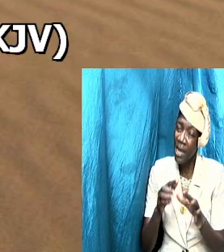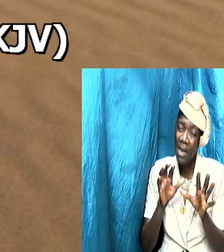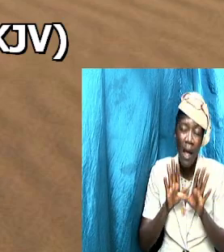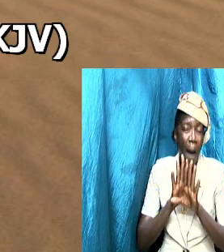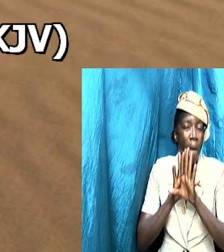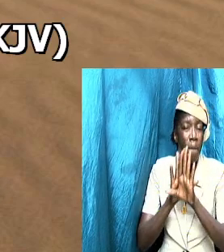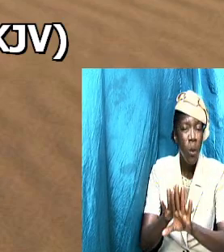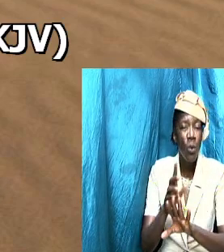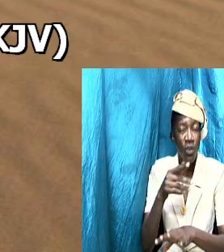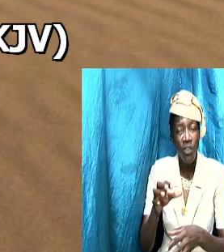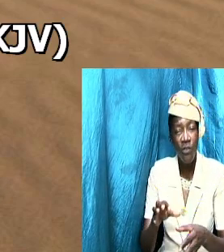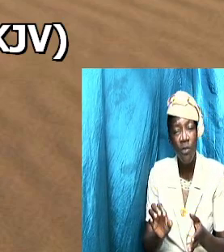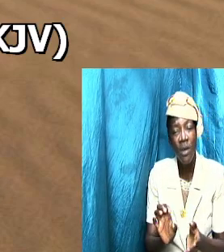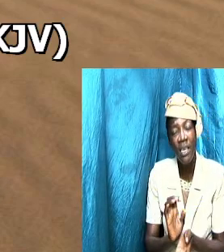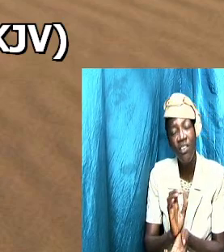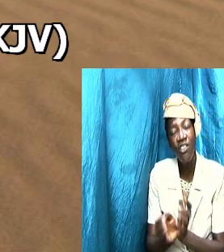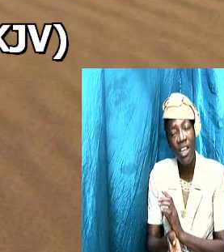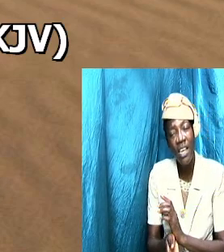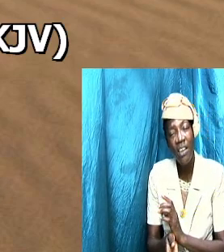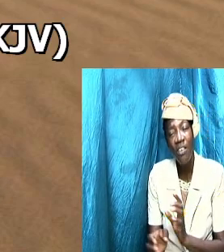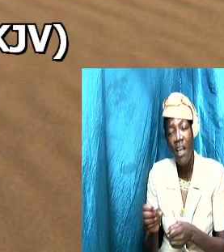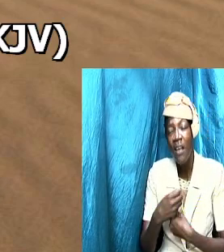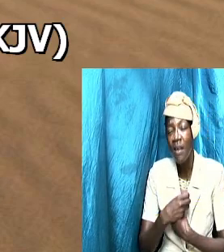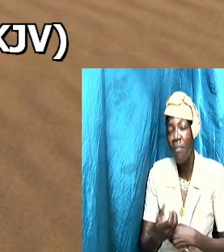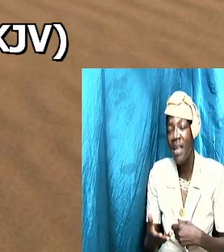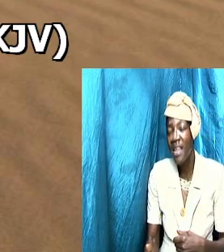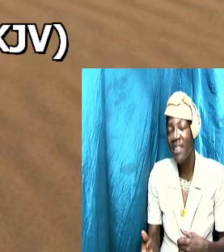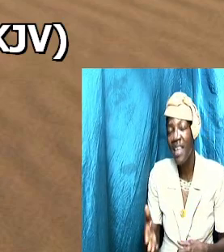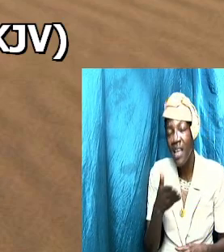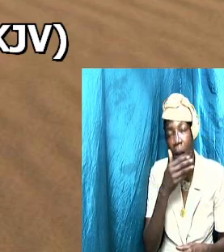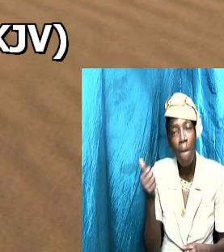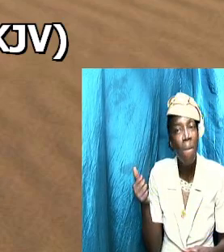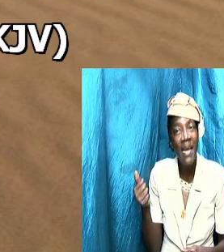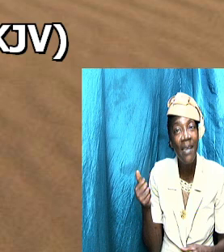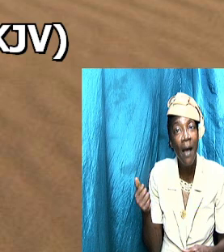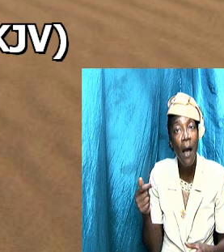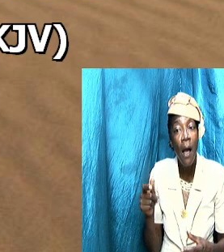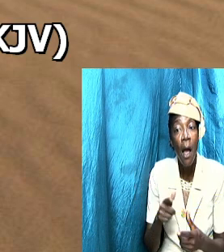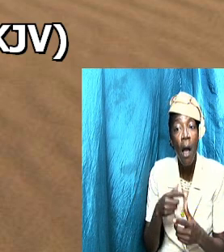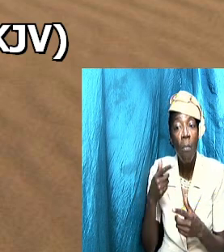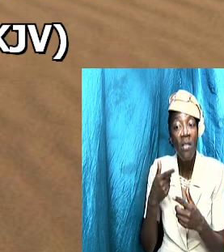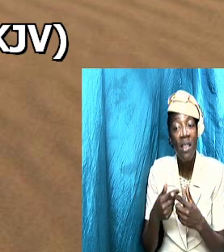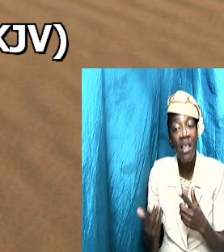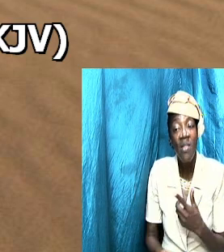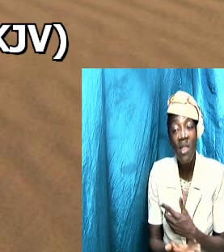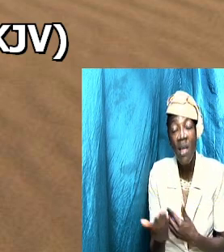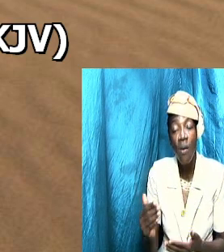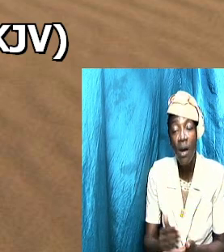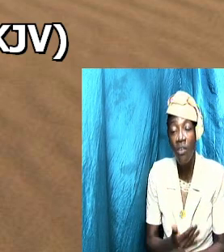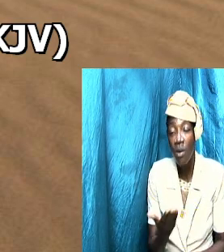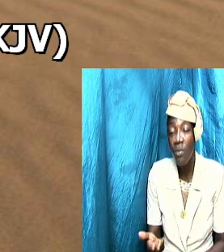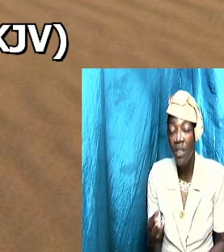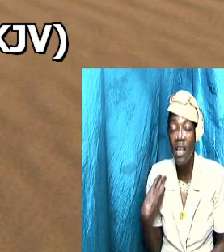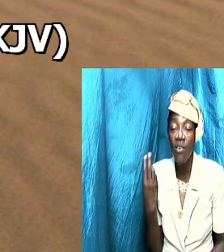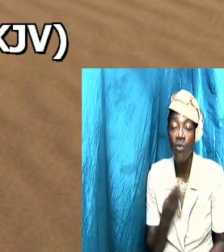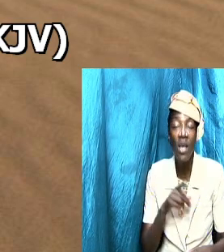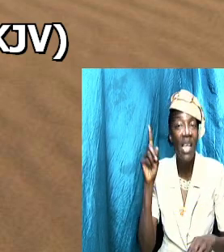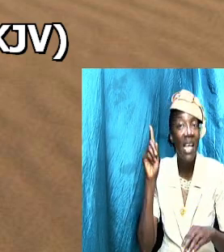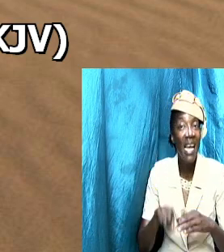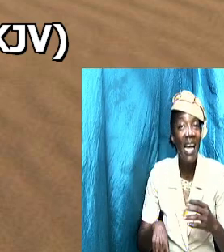because it's going to make the thing even better but then there are some things that we can change